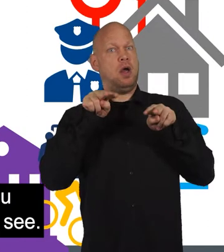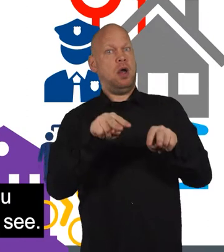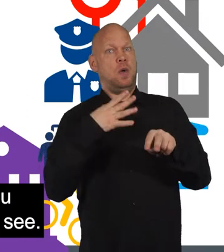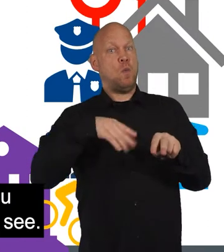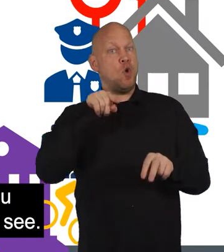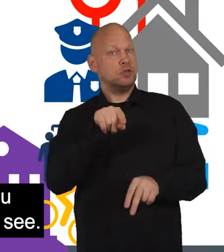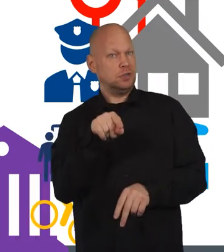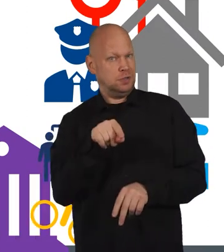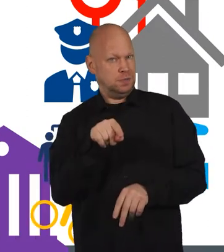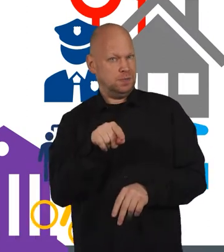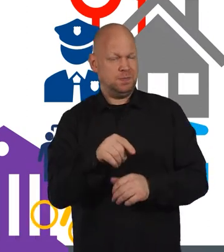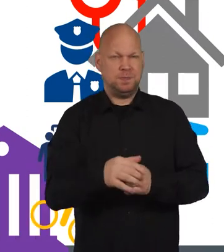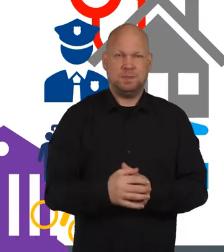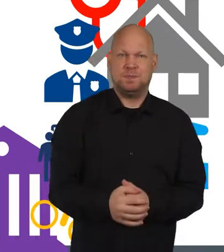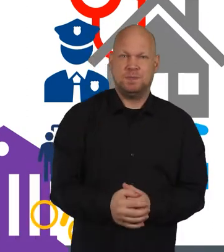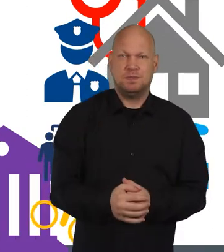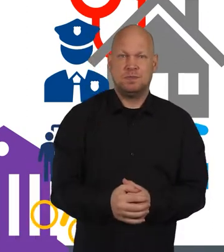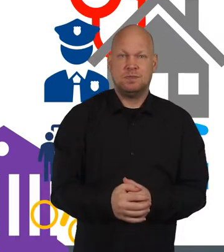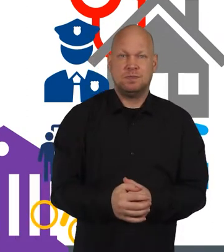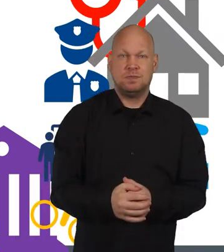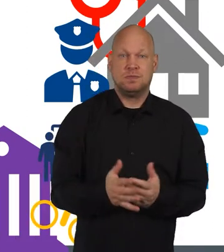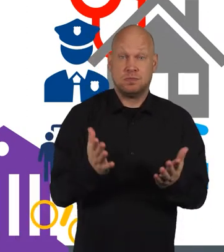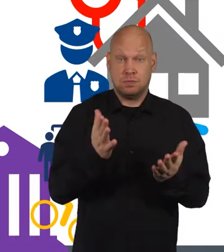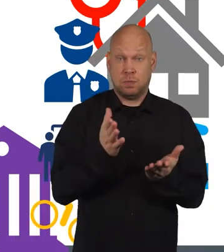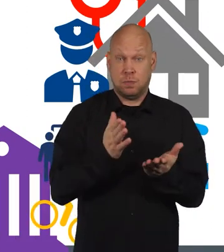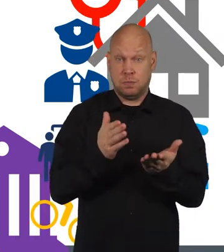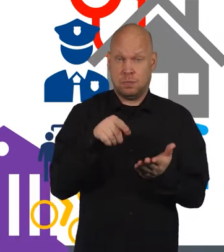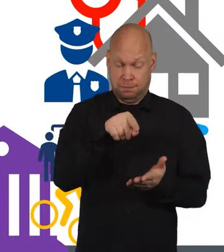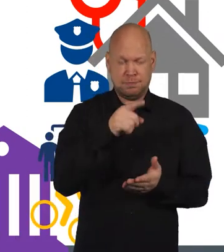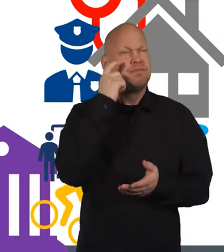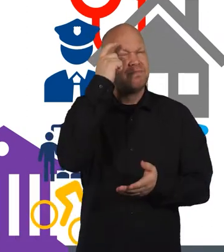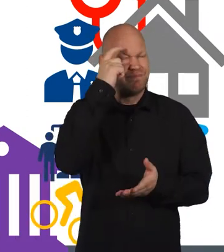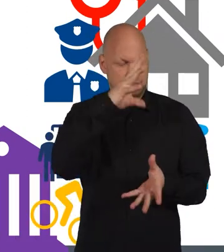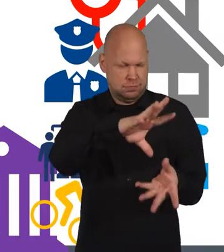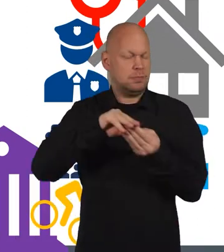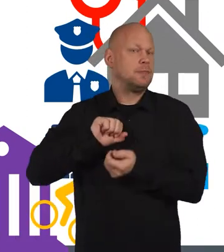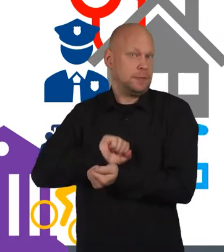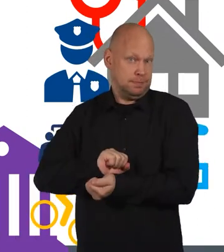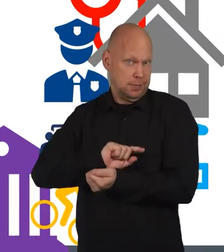community might want to see. And save these thoughts for later.